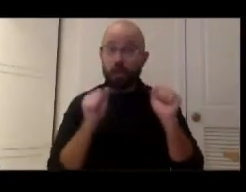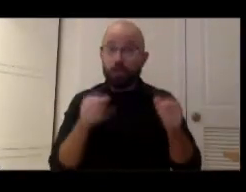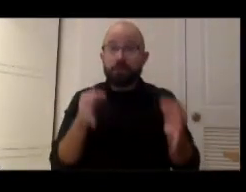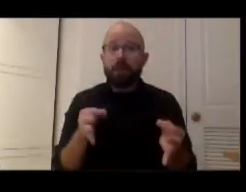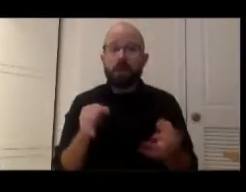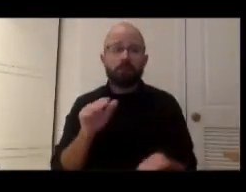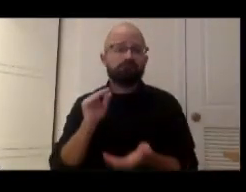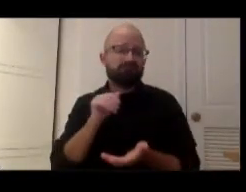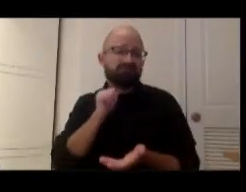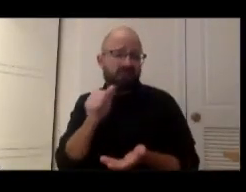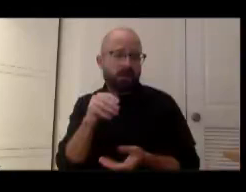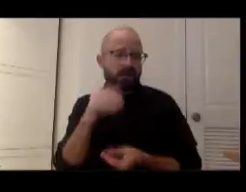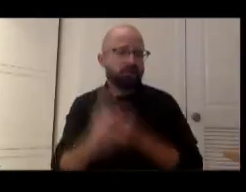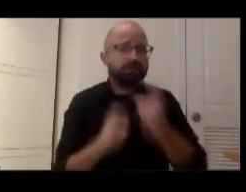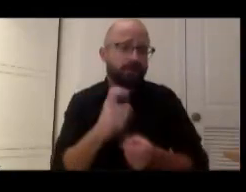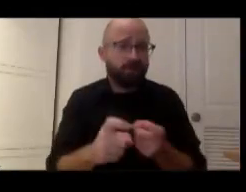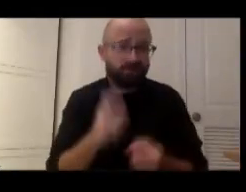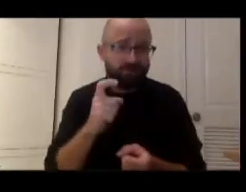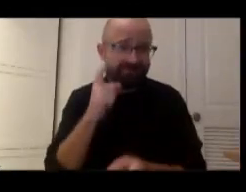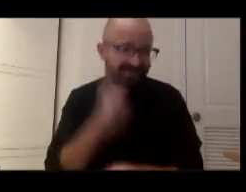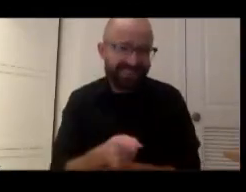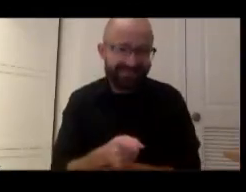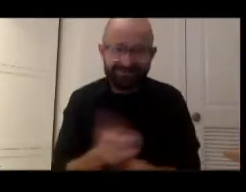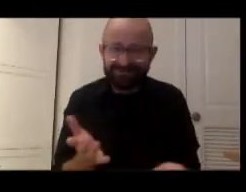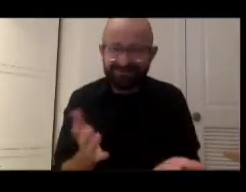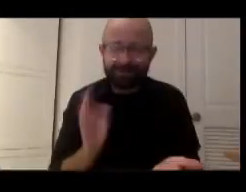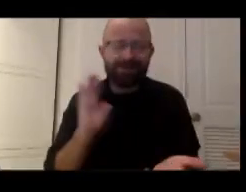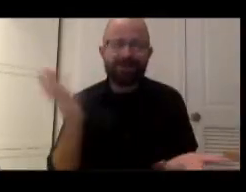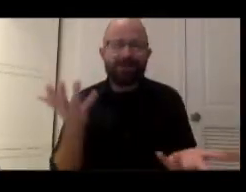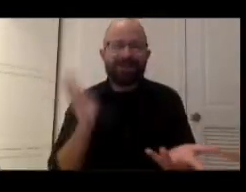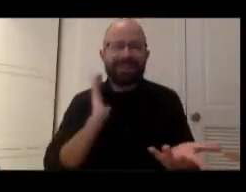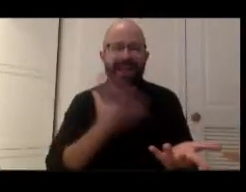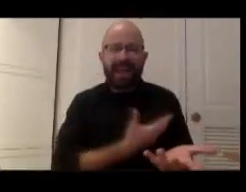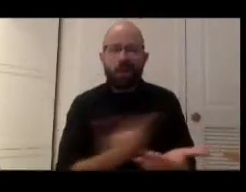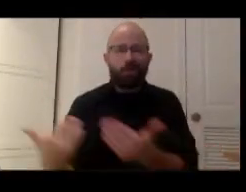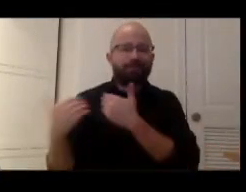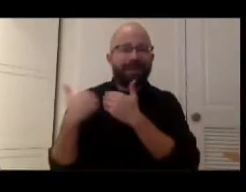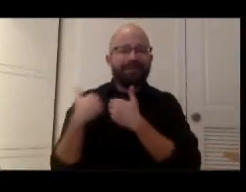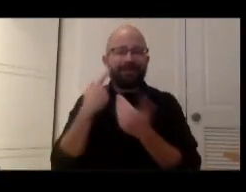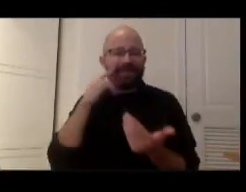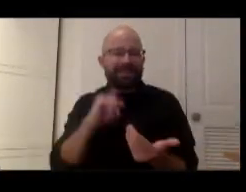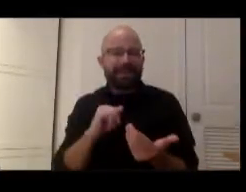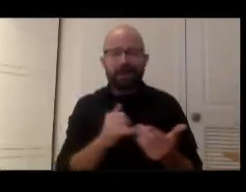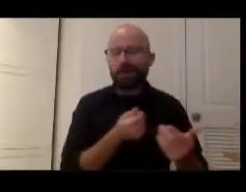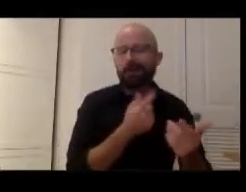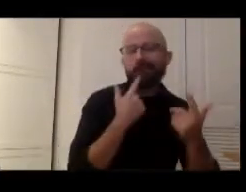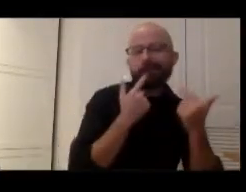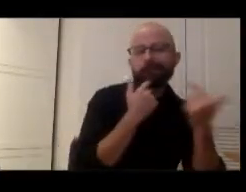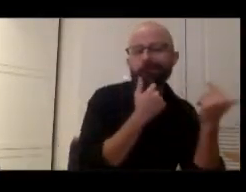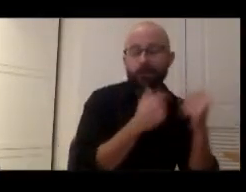So do we have, what is our obligation in that respect? And I'll start with Theo.